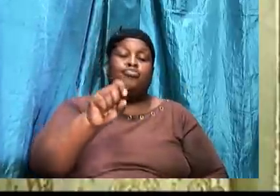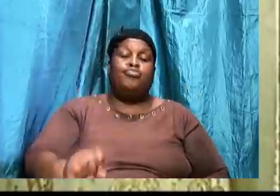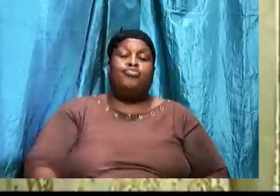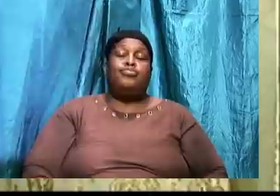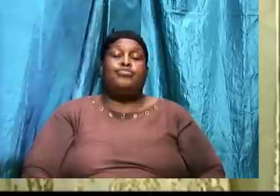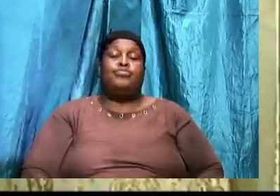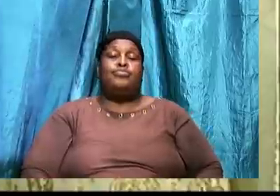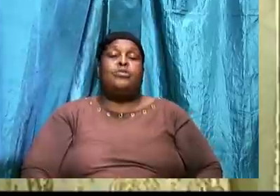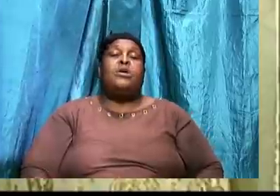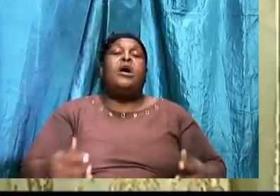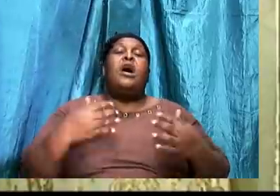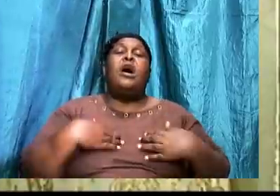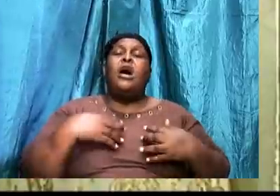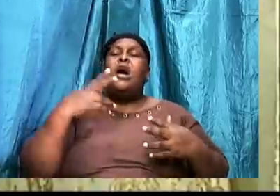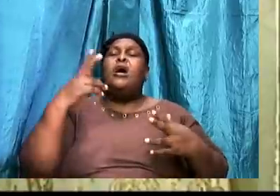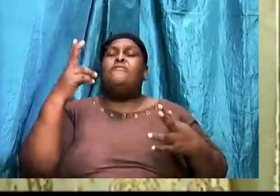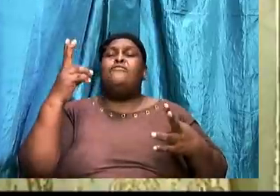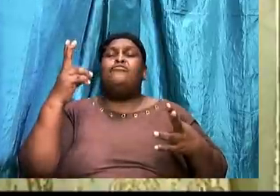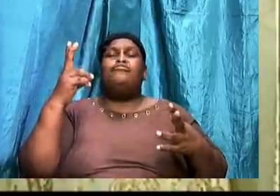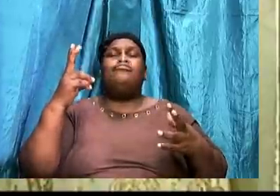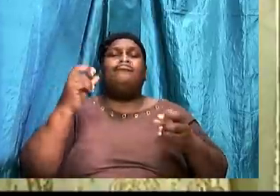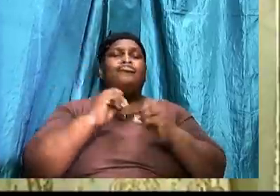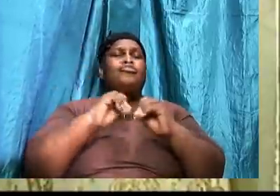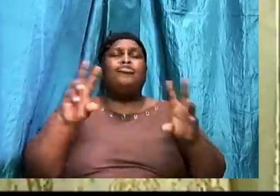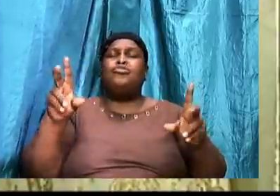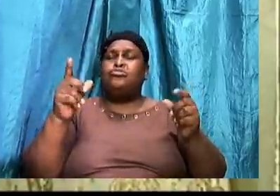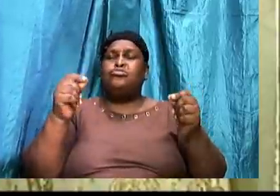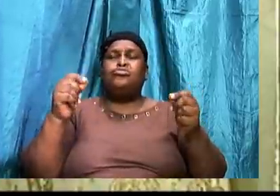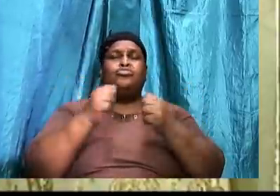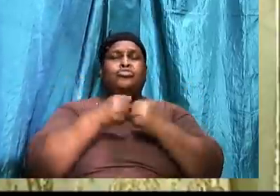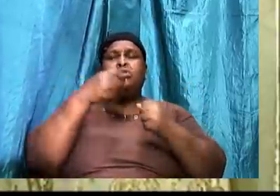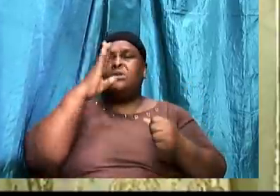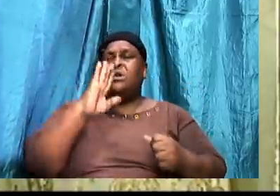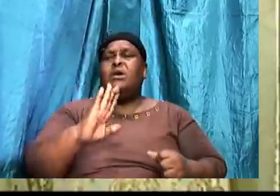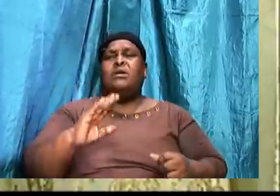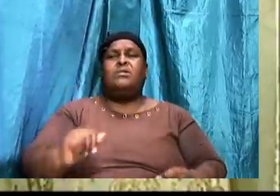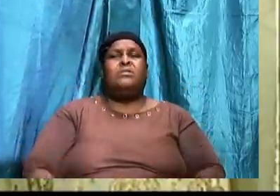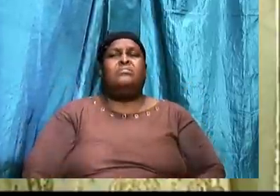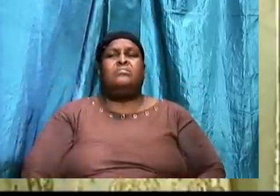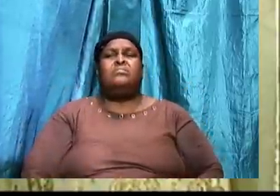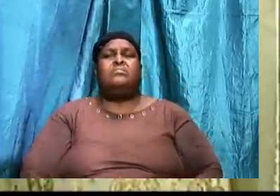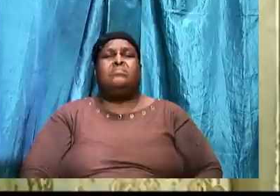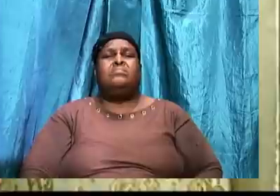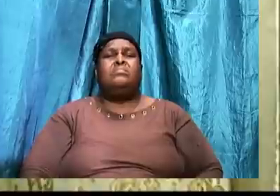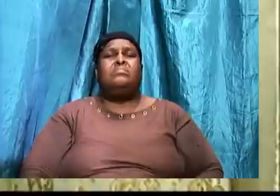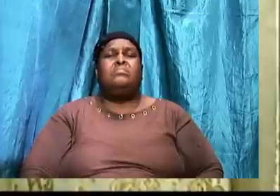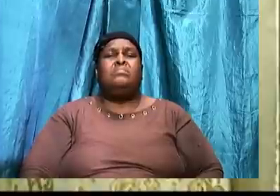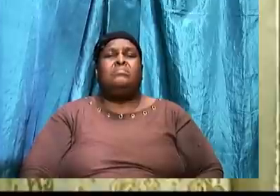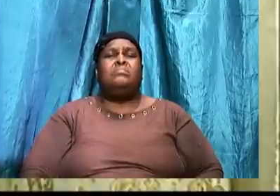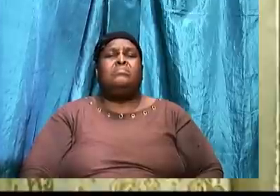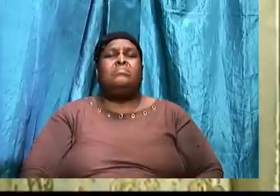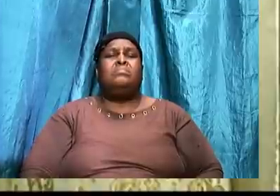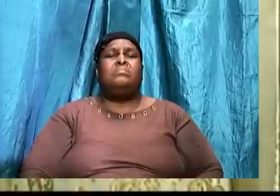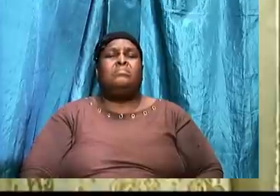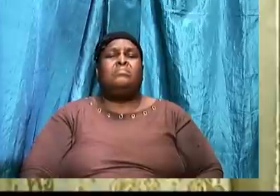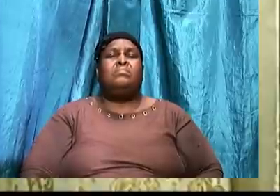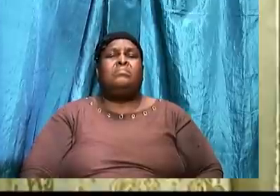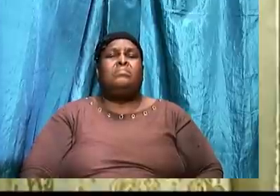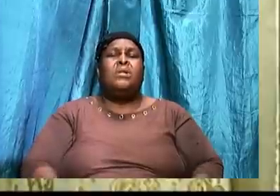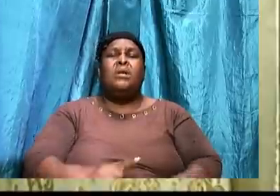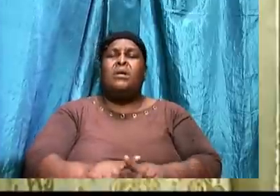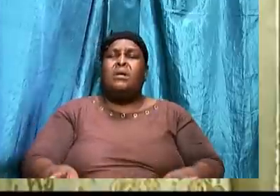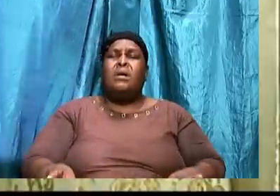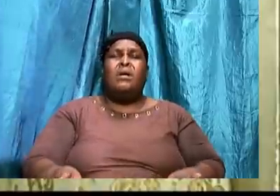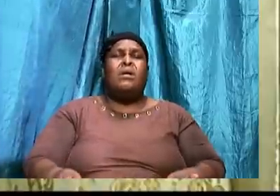You have no lack and part with him. And look here. We can't get into everything. As it pertains to tithes.